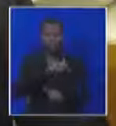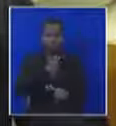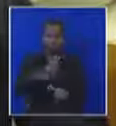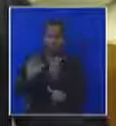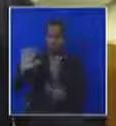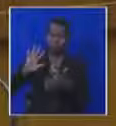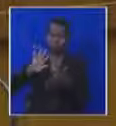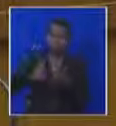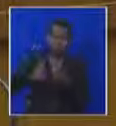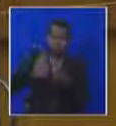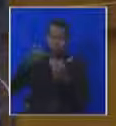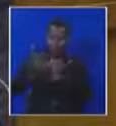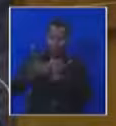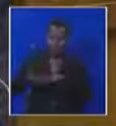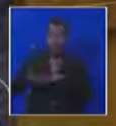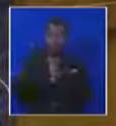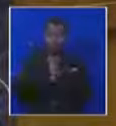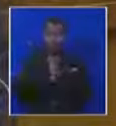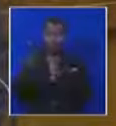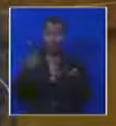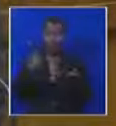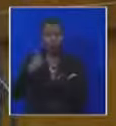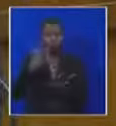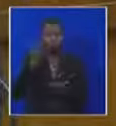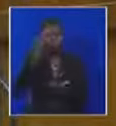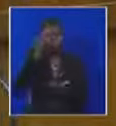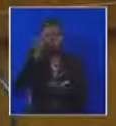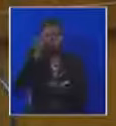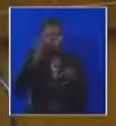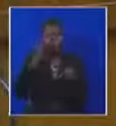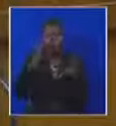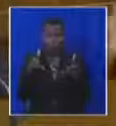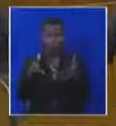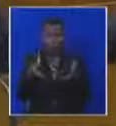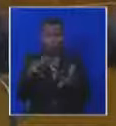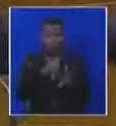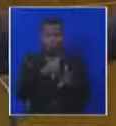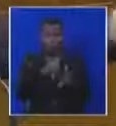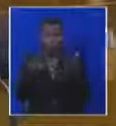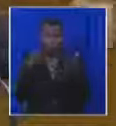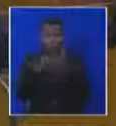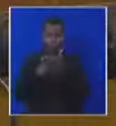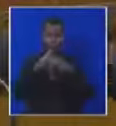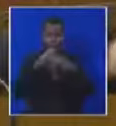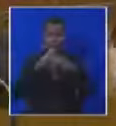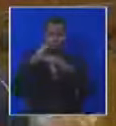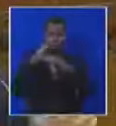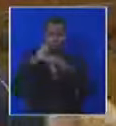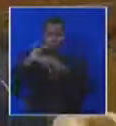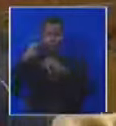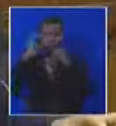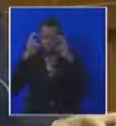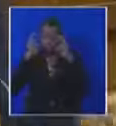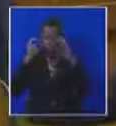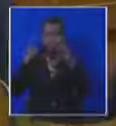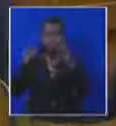under the bus. We now know, we now know why you guys bought those very large buses that don't fit anywhere in Port